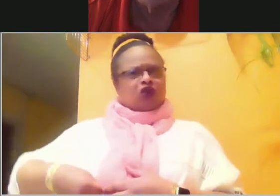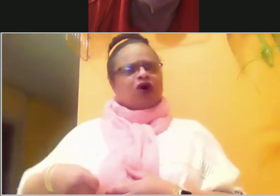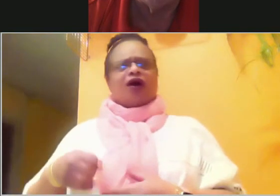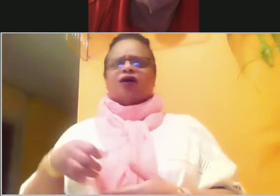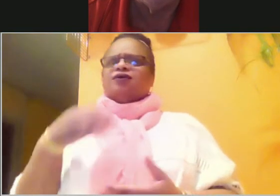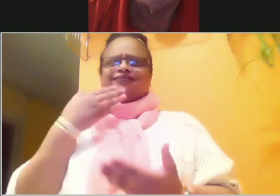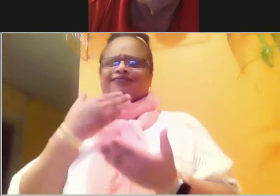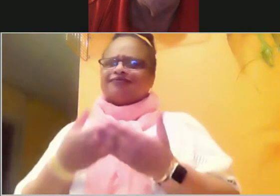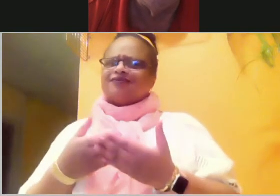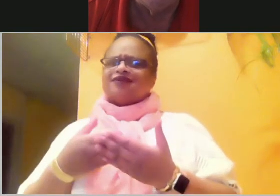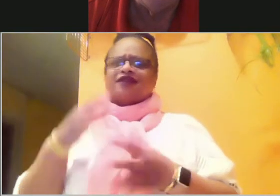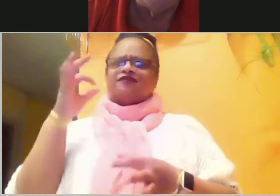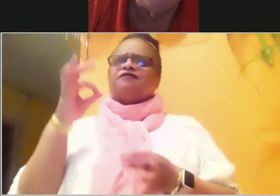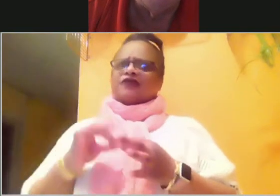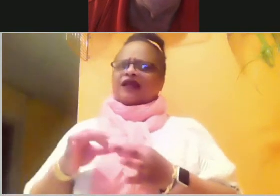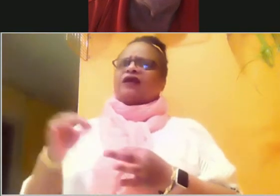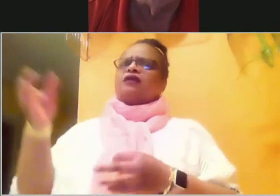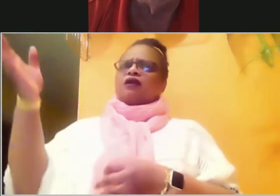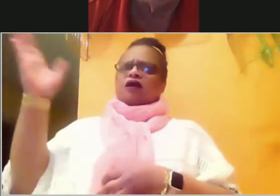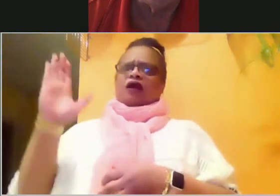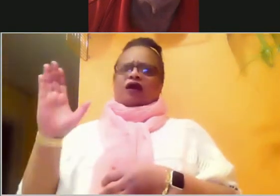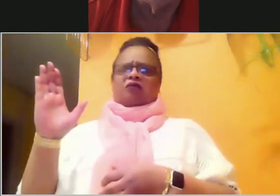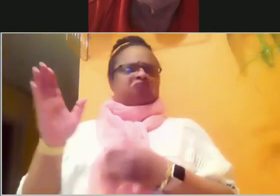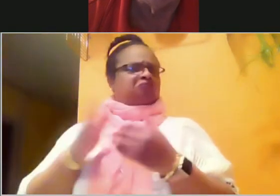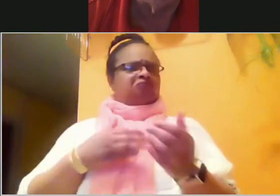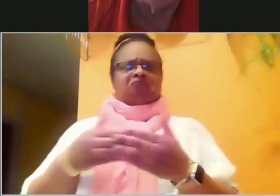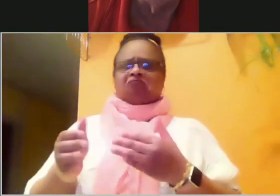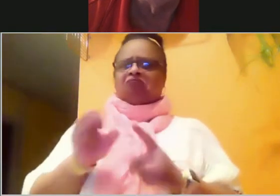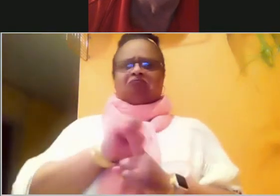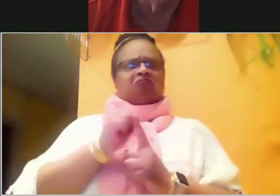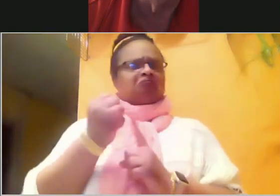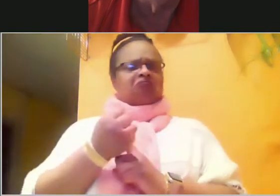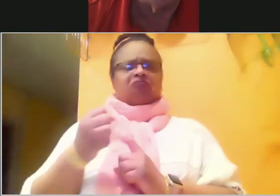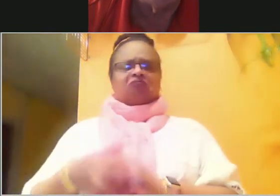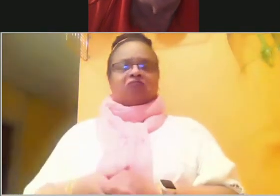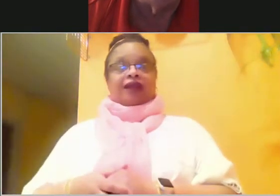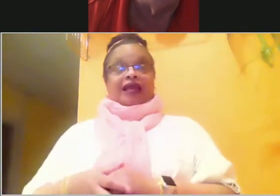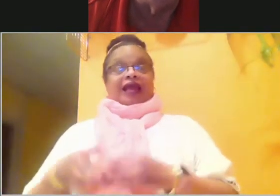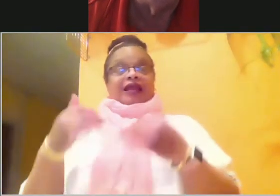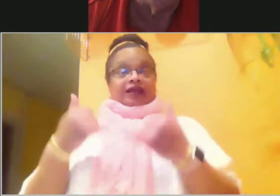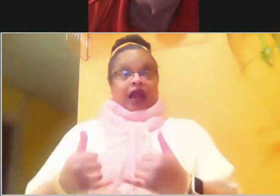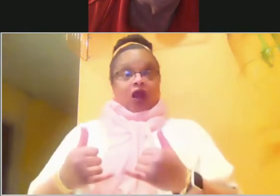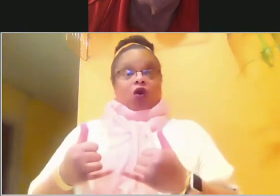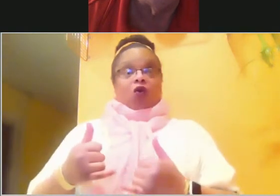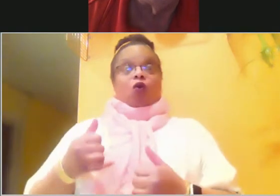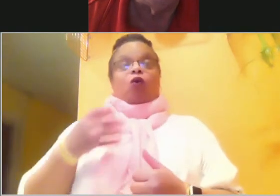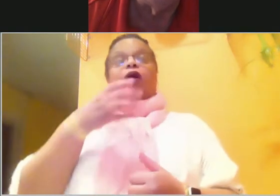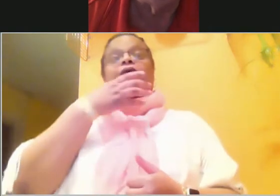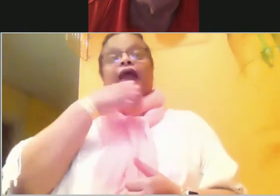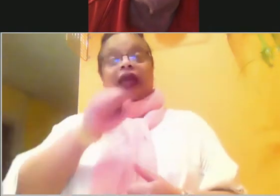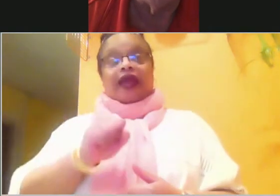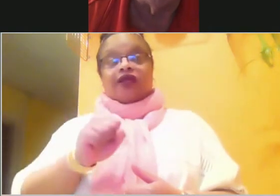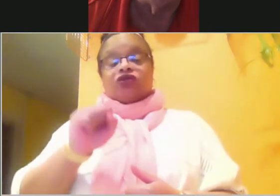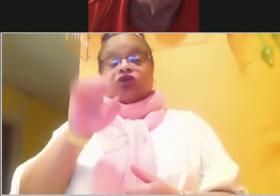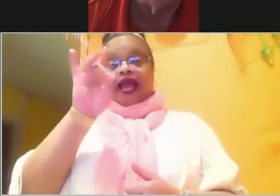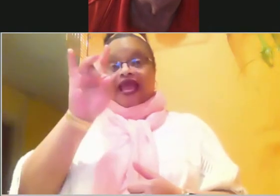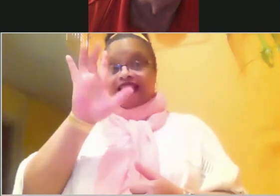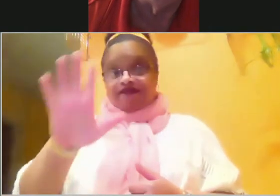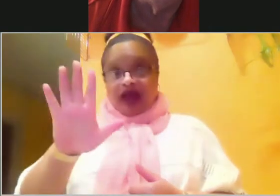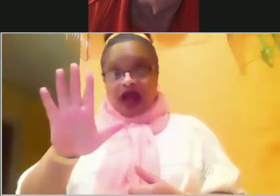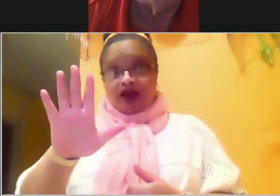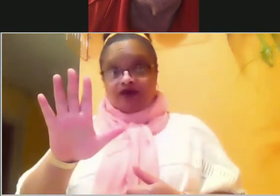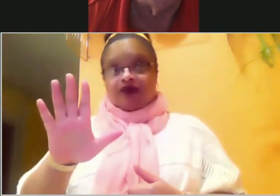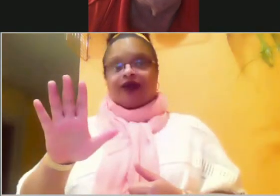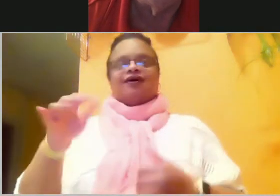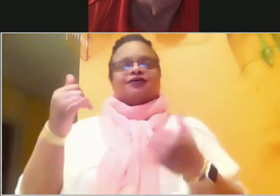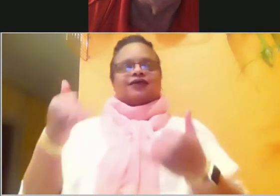God, no matter what. Now he's taking over at the age of 85 to bring the Israelites, not their fathers, because